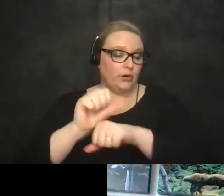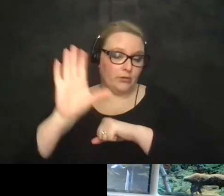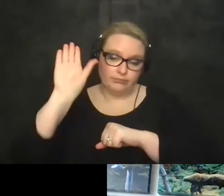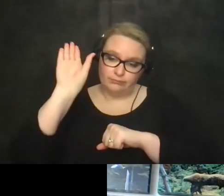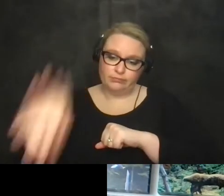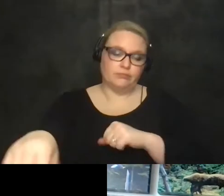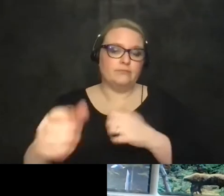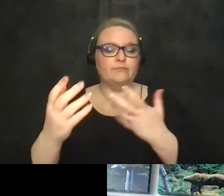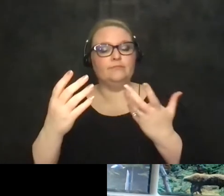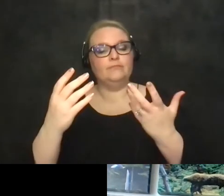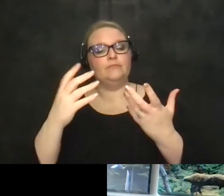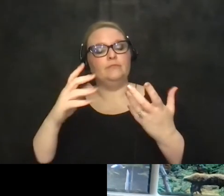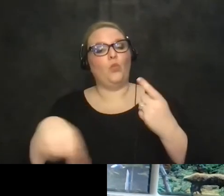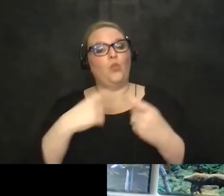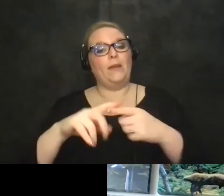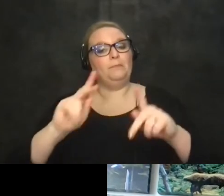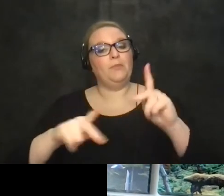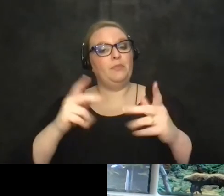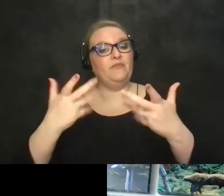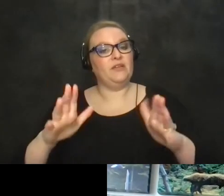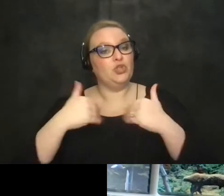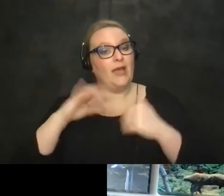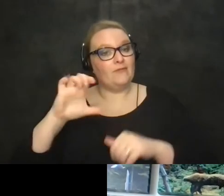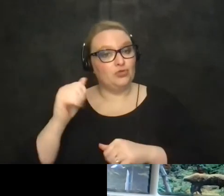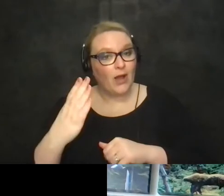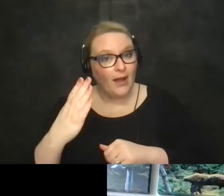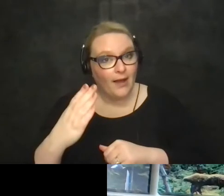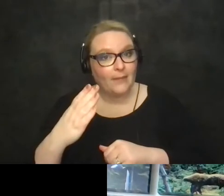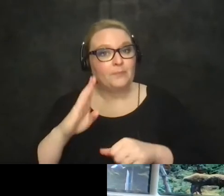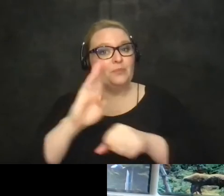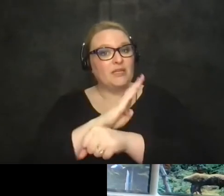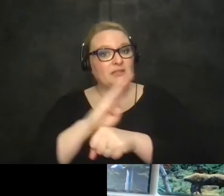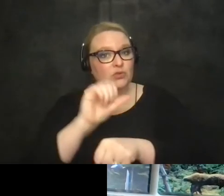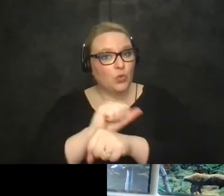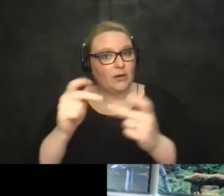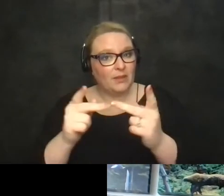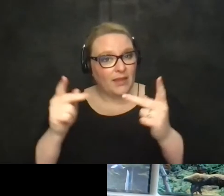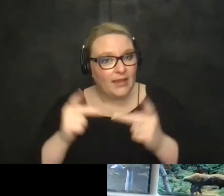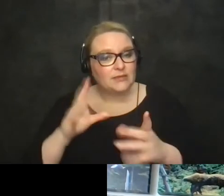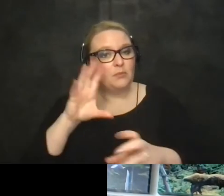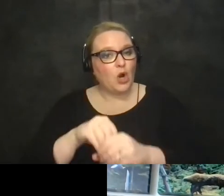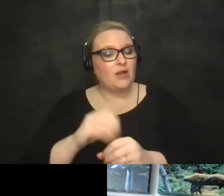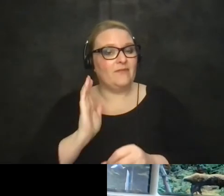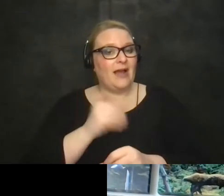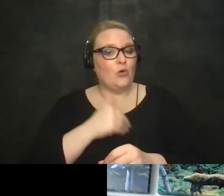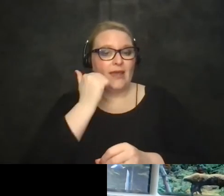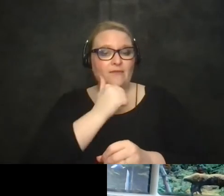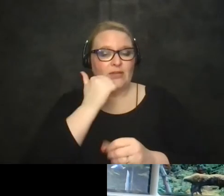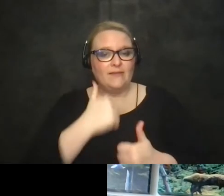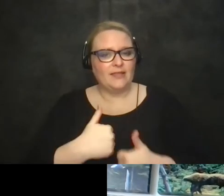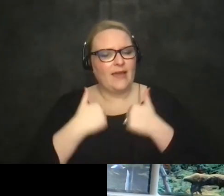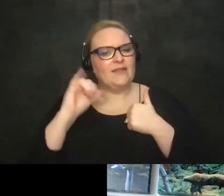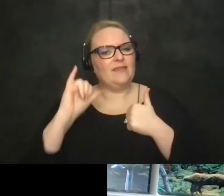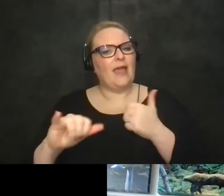certainly when people have a job in a in a business workplace that is part of our daily lives that is just one of those